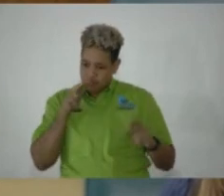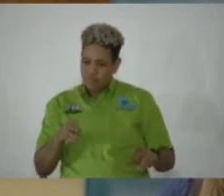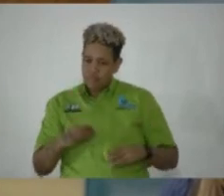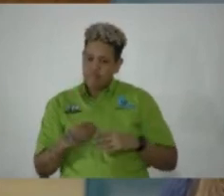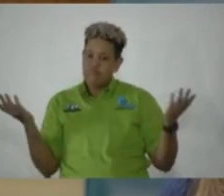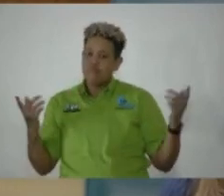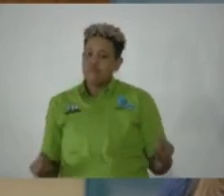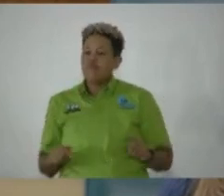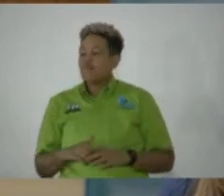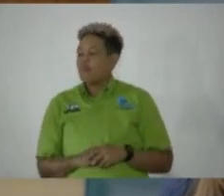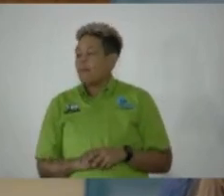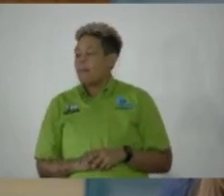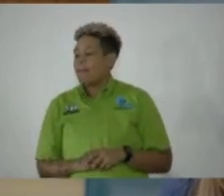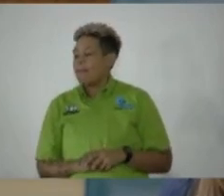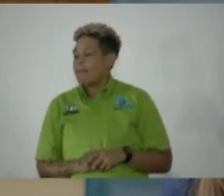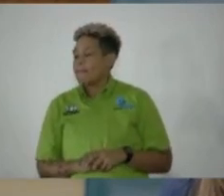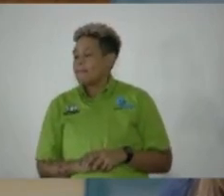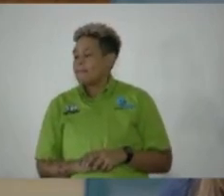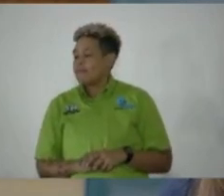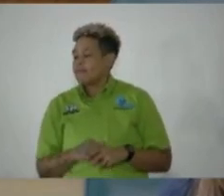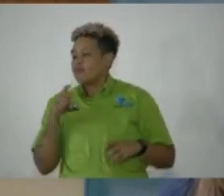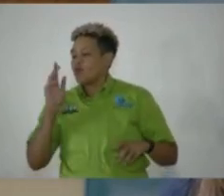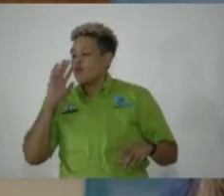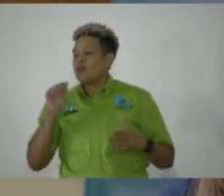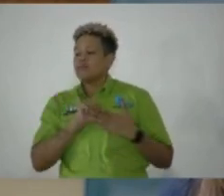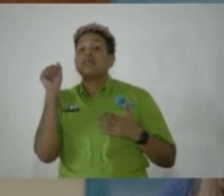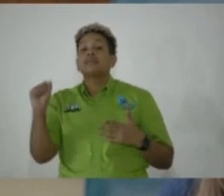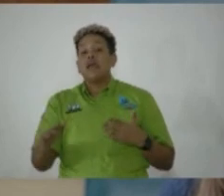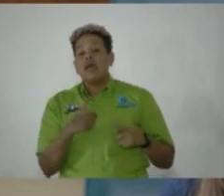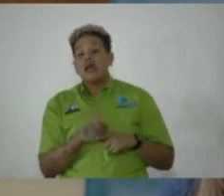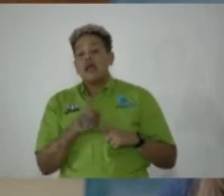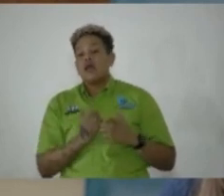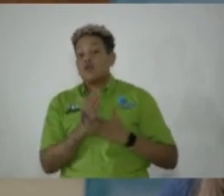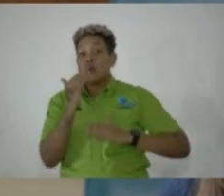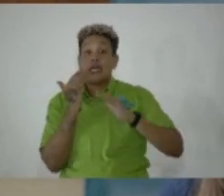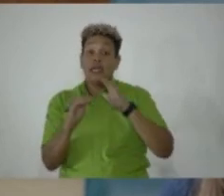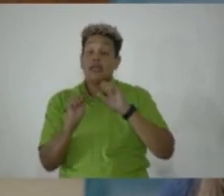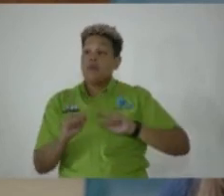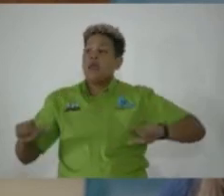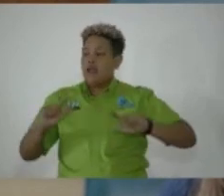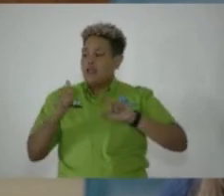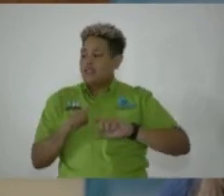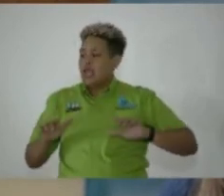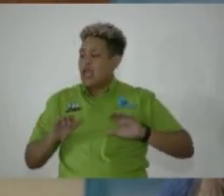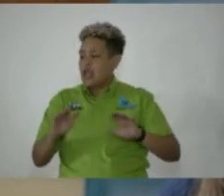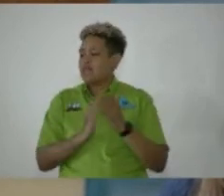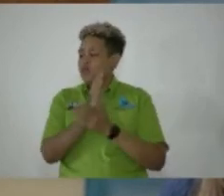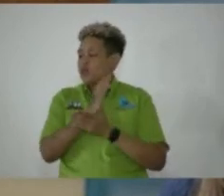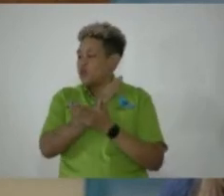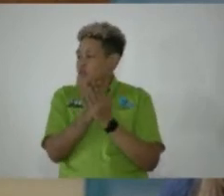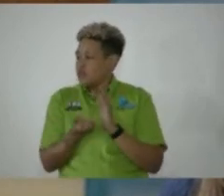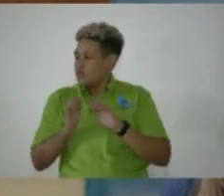distributed, and also you will be sent by email the activities right across